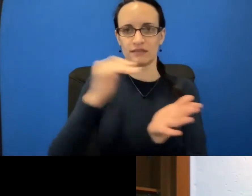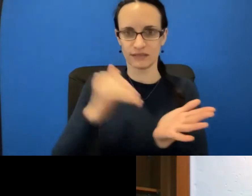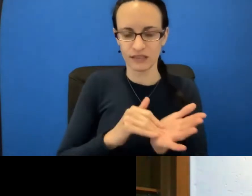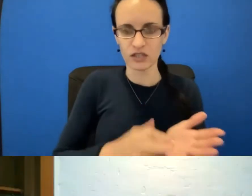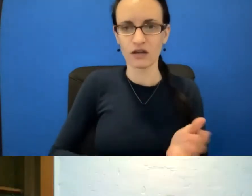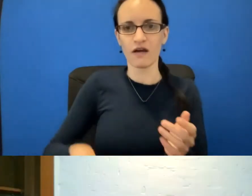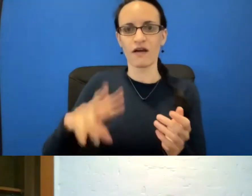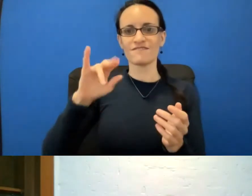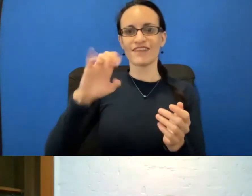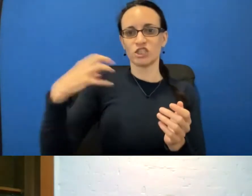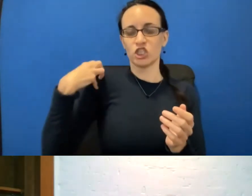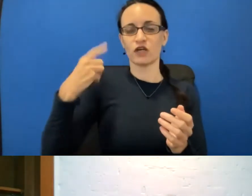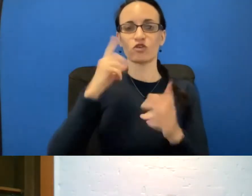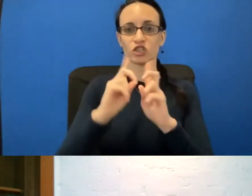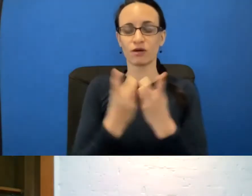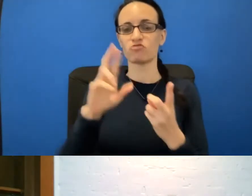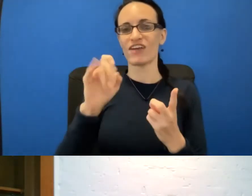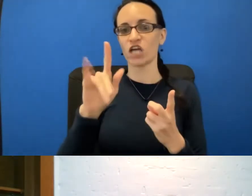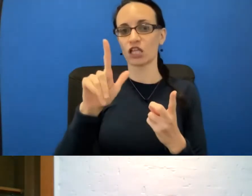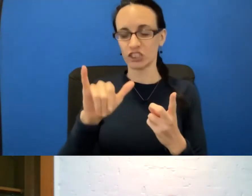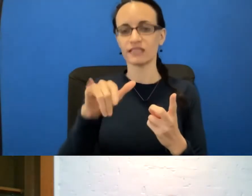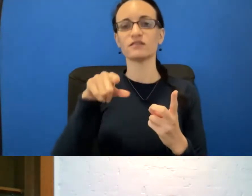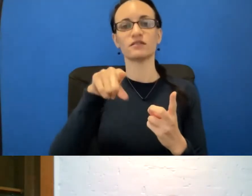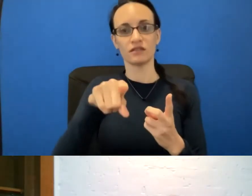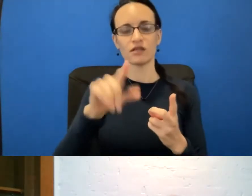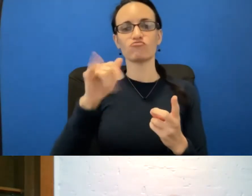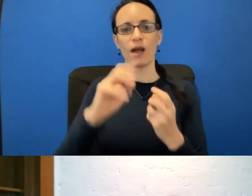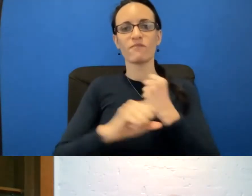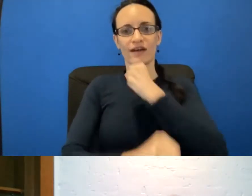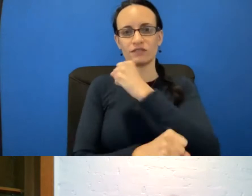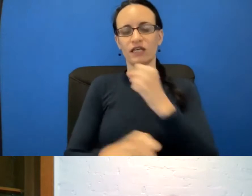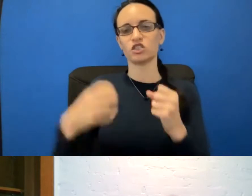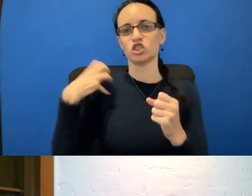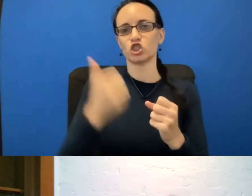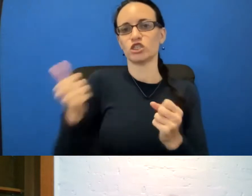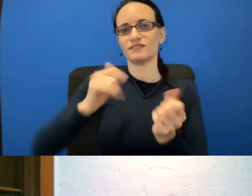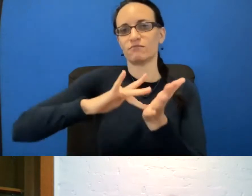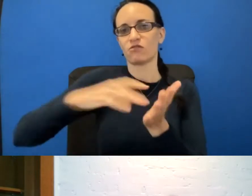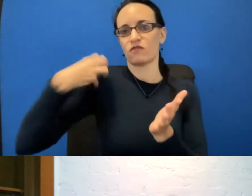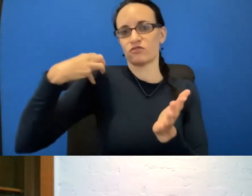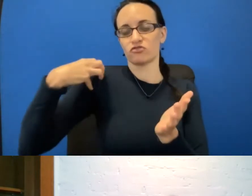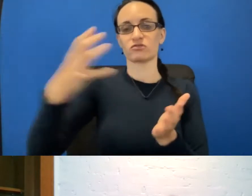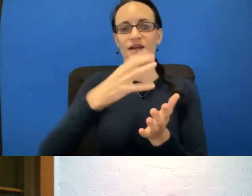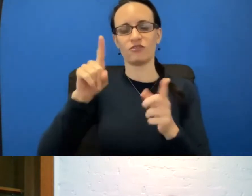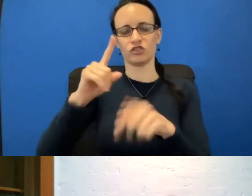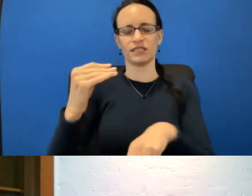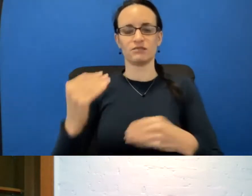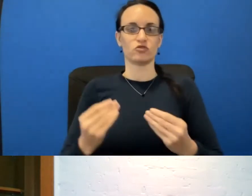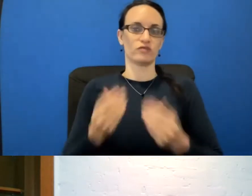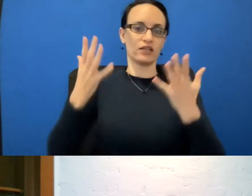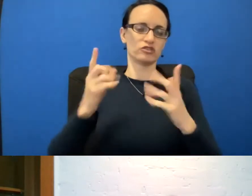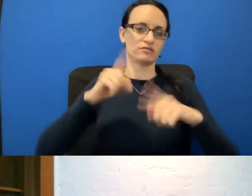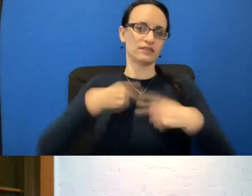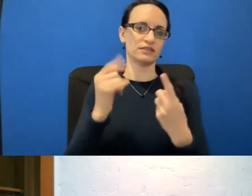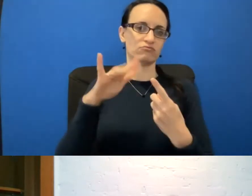of the Department of Radiology. Dr. Brehm has served as the Brehm Foundation's Chief Medical Officer and inspiration since the Brehm